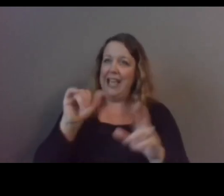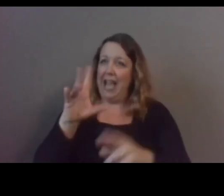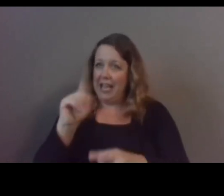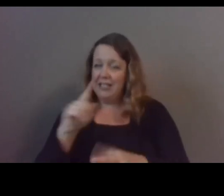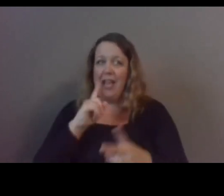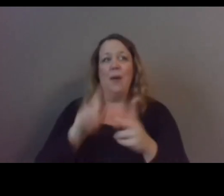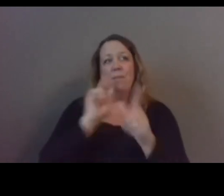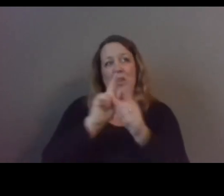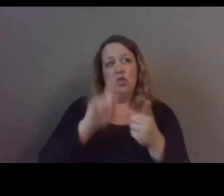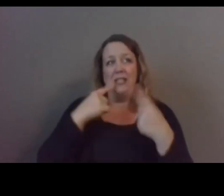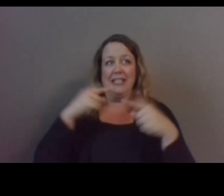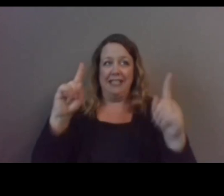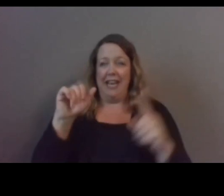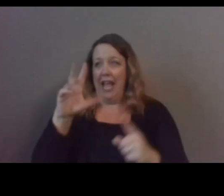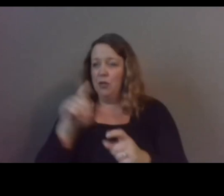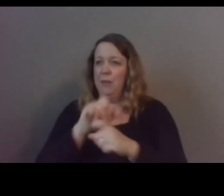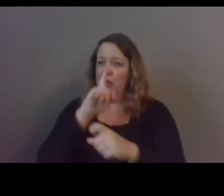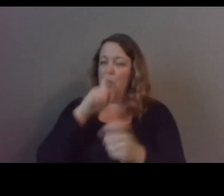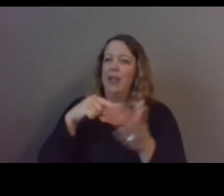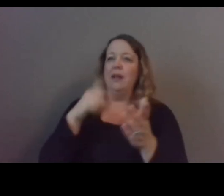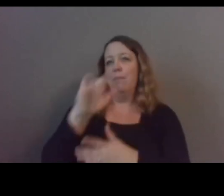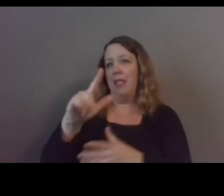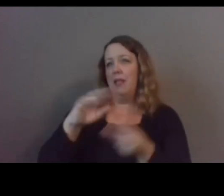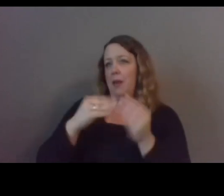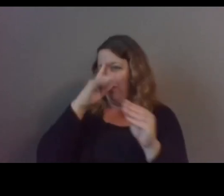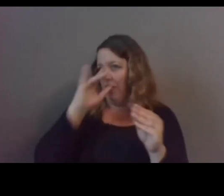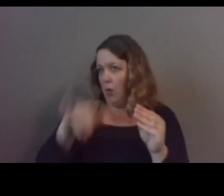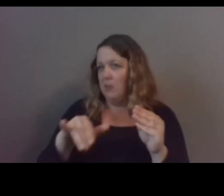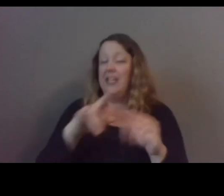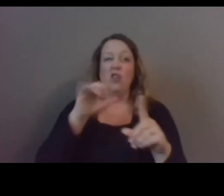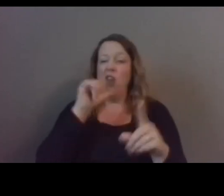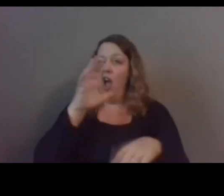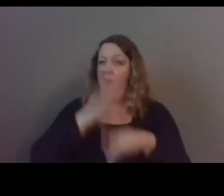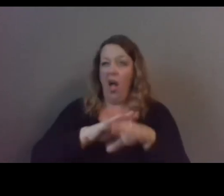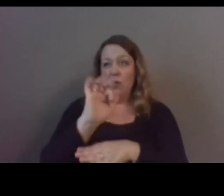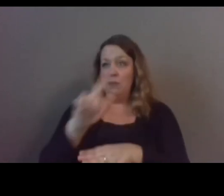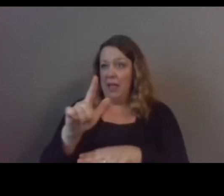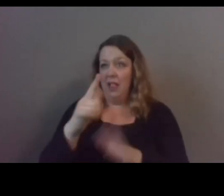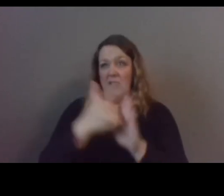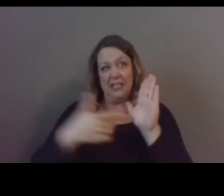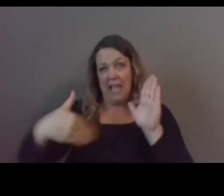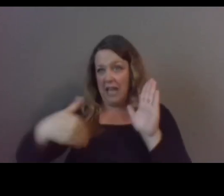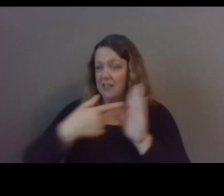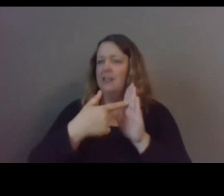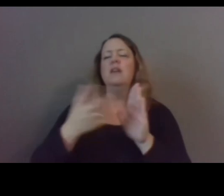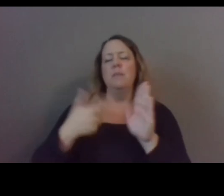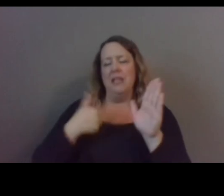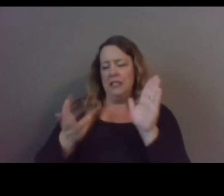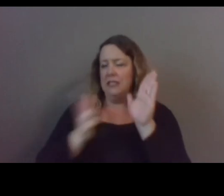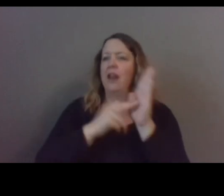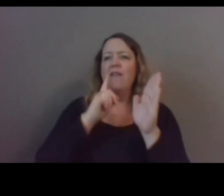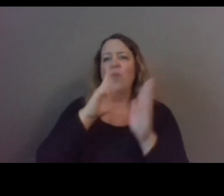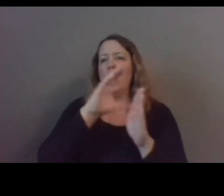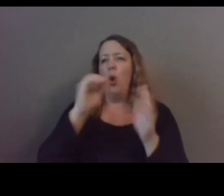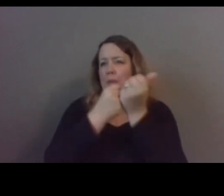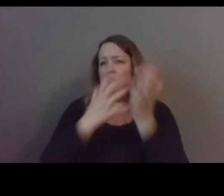act we'll make sure that you all get bill numbers for those if you're not already on these bills we encourage you to to sign on as a co-sponsor you can contact me for